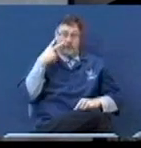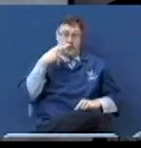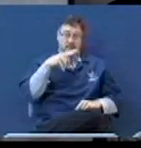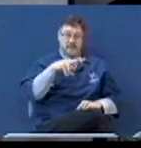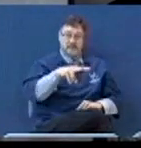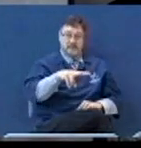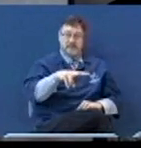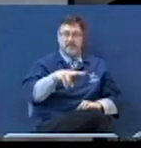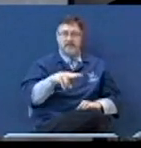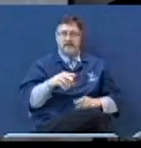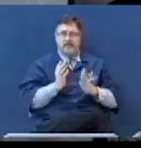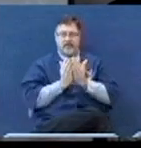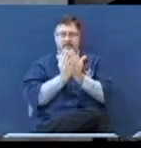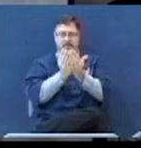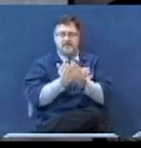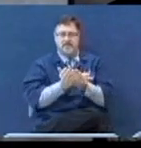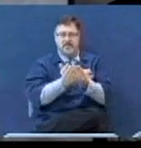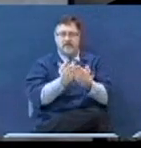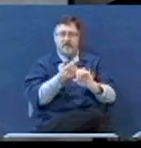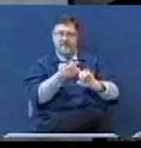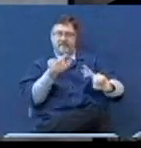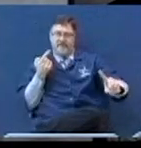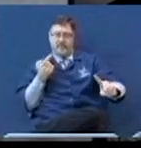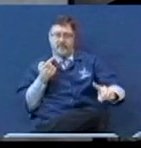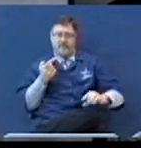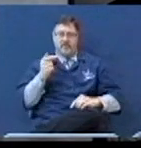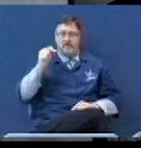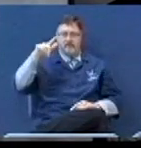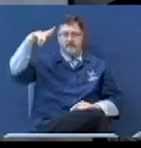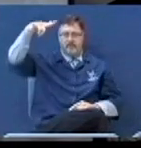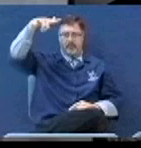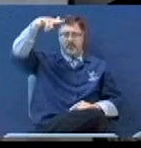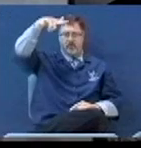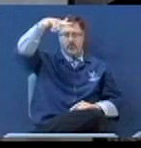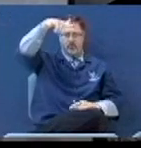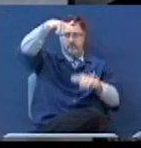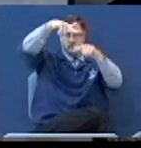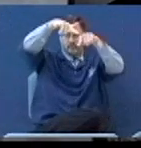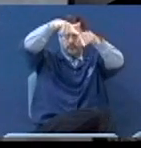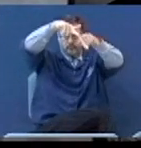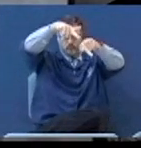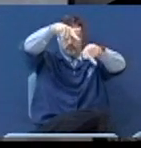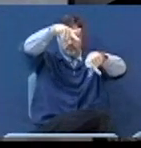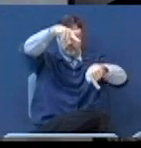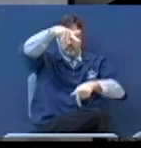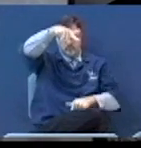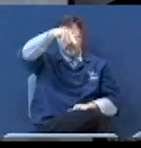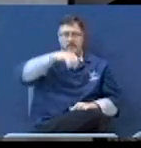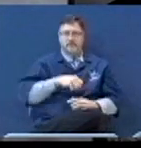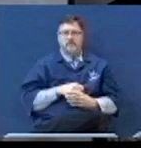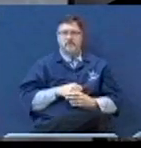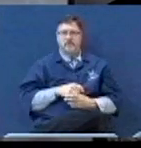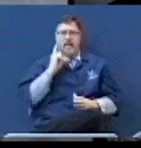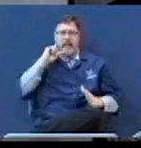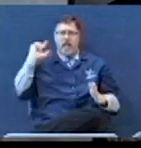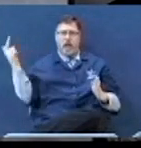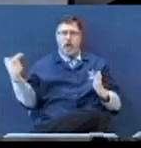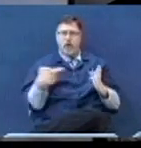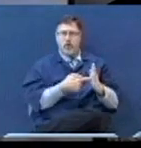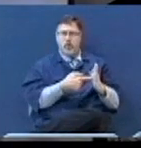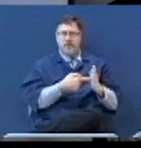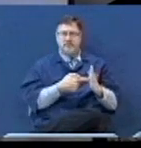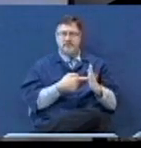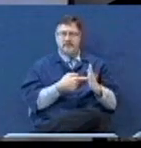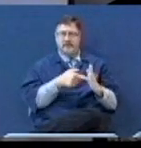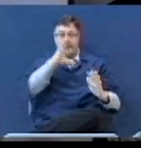distinctly the ship from the air. And I want to show you something else because this is really something. Notice that shot.